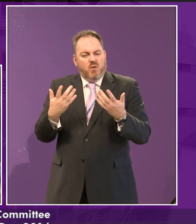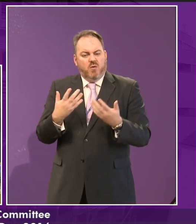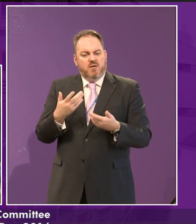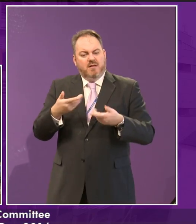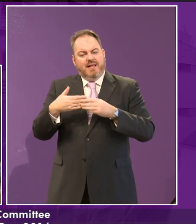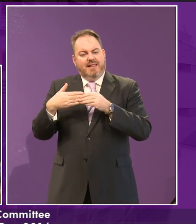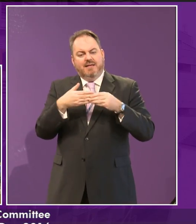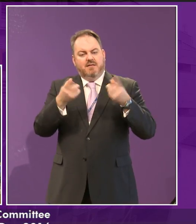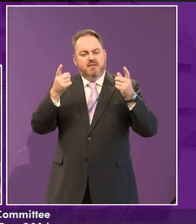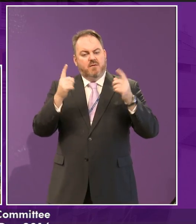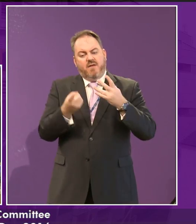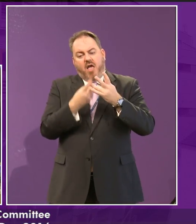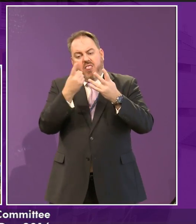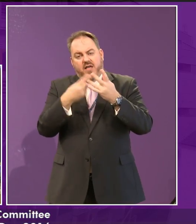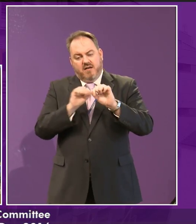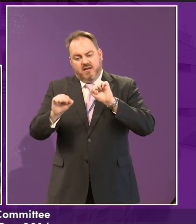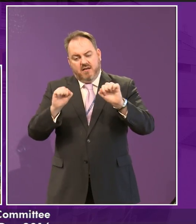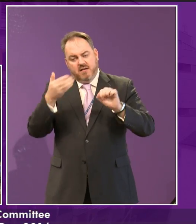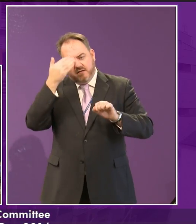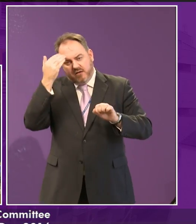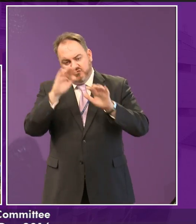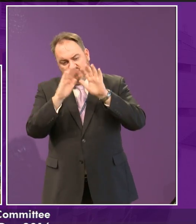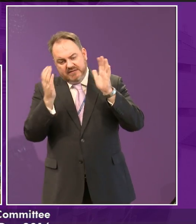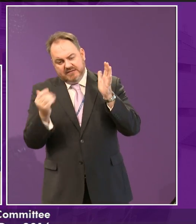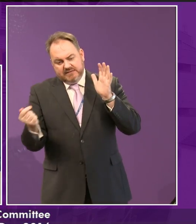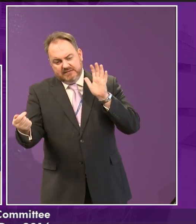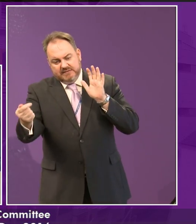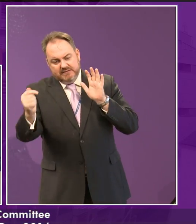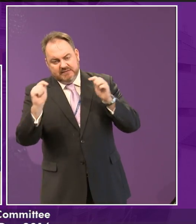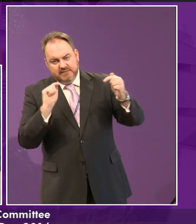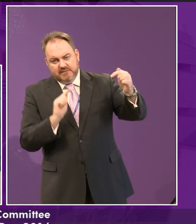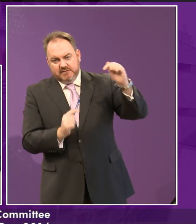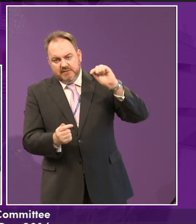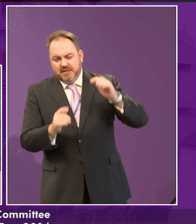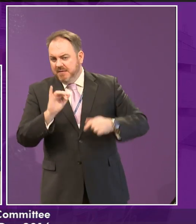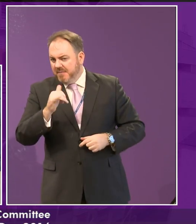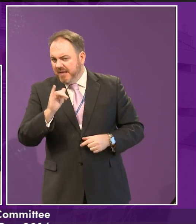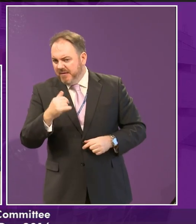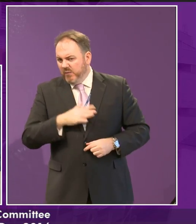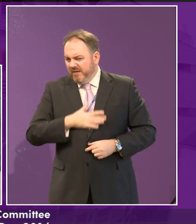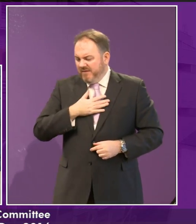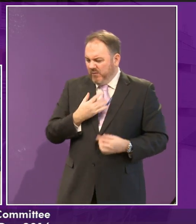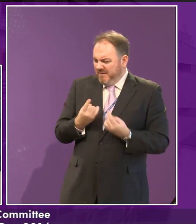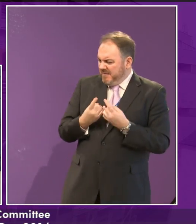I think that now would be better for us to have something to say.